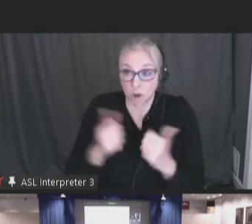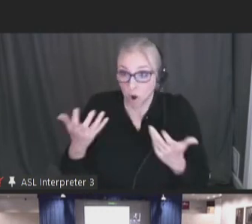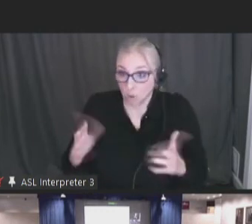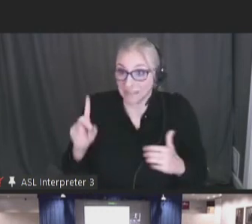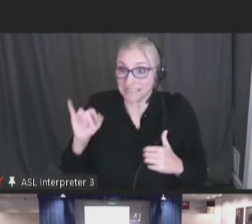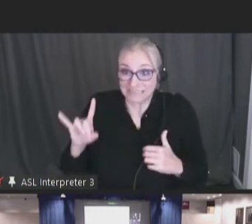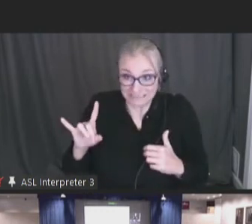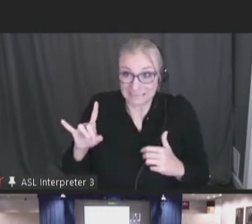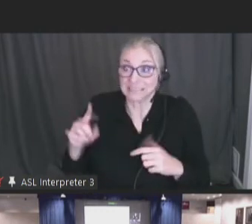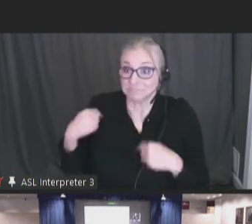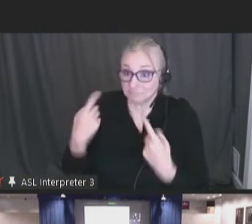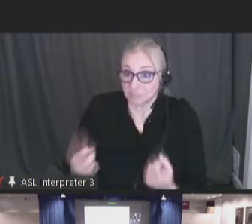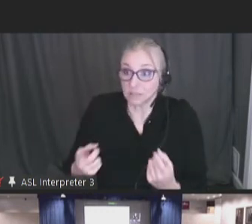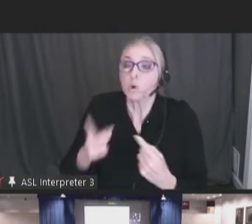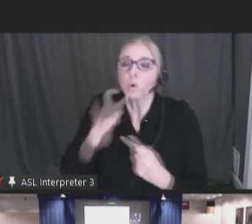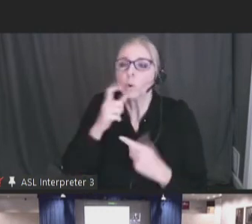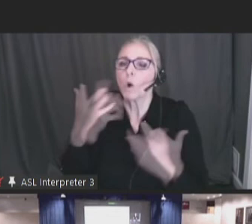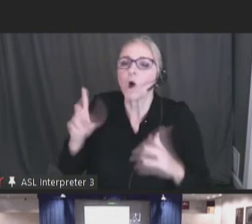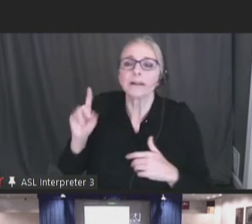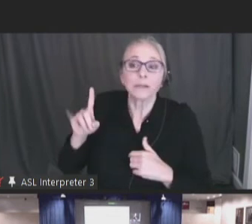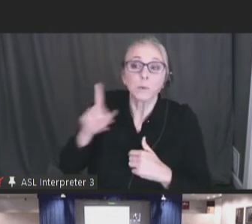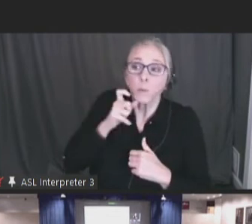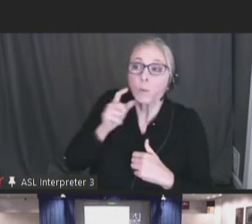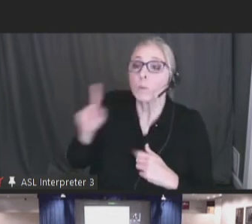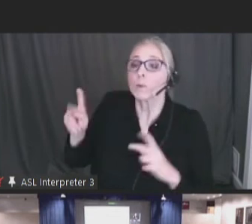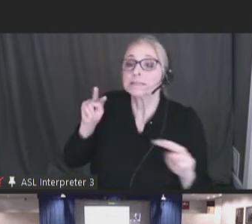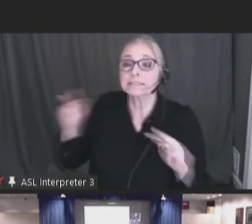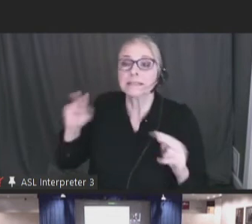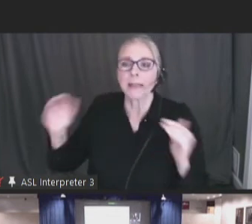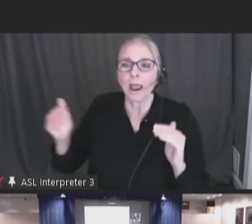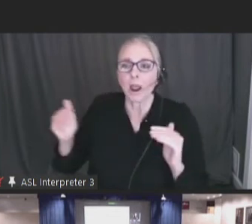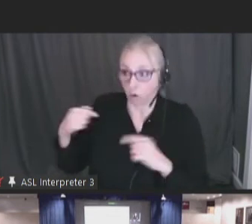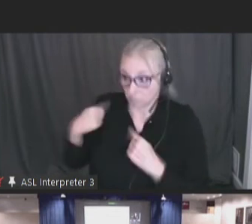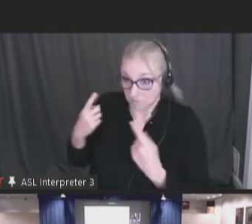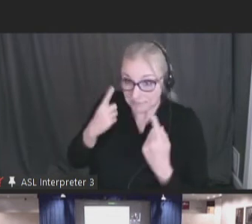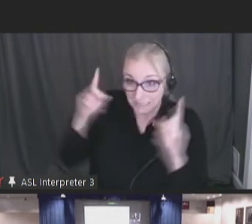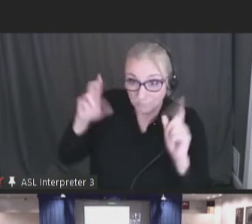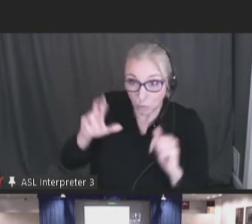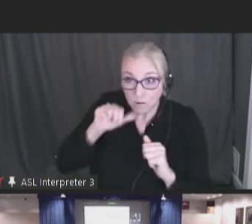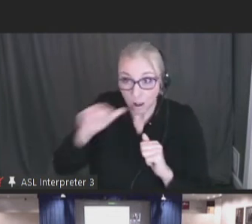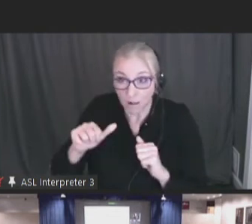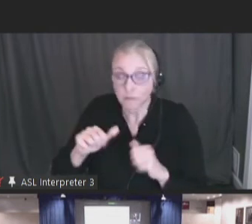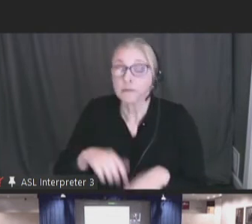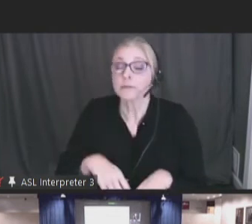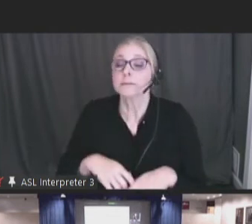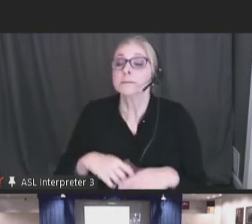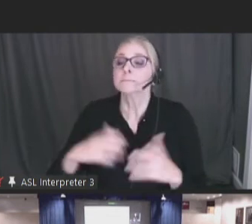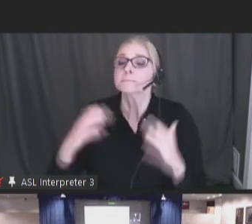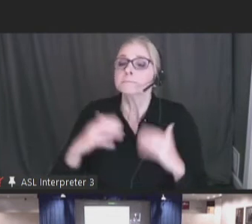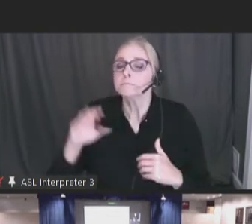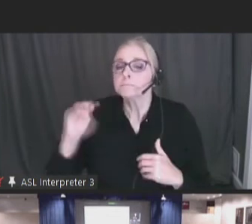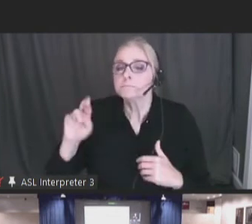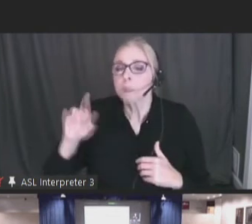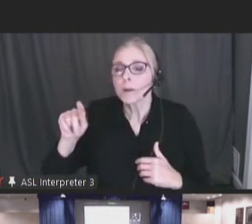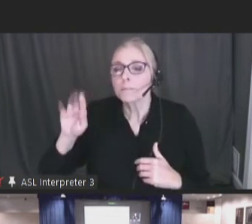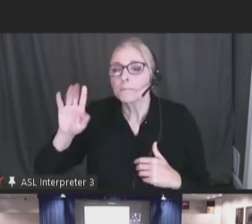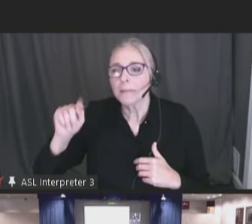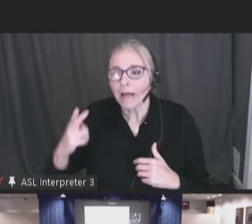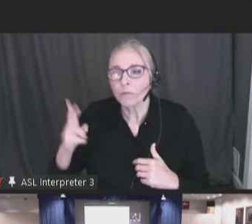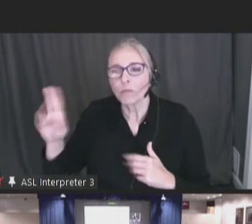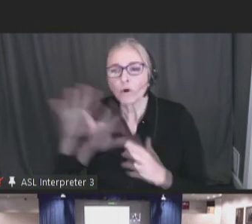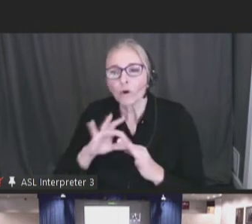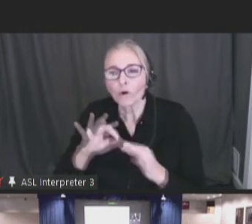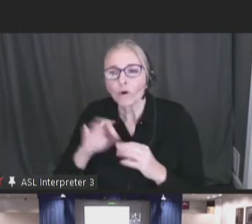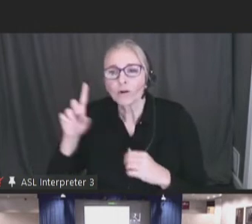Be good to take a look at who's done that and see how it's gone. And then lastly, Mary Beth, your data was really interesting.